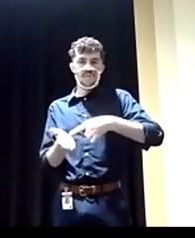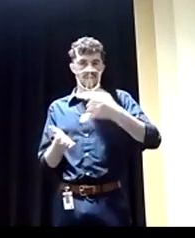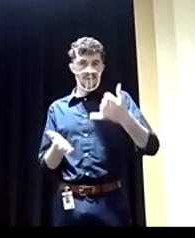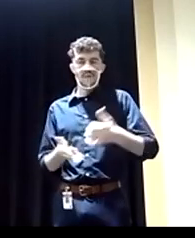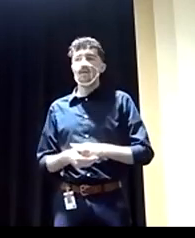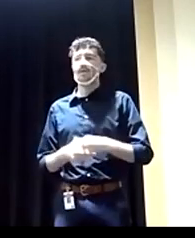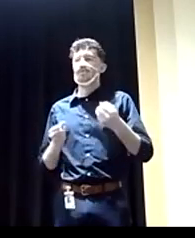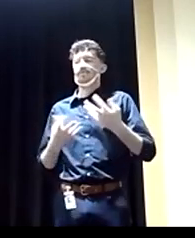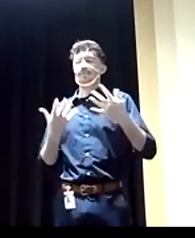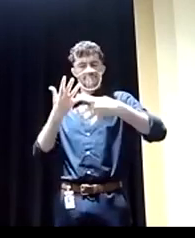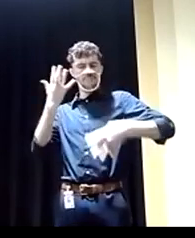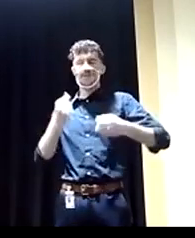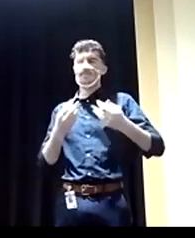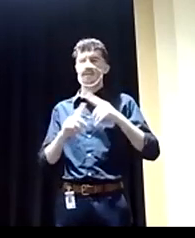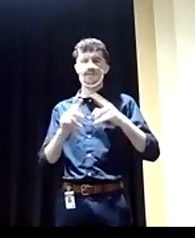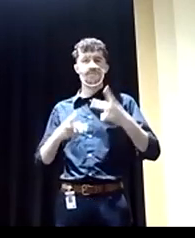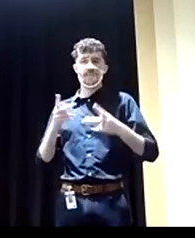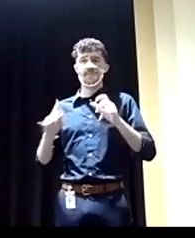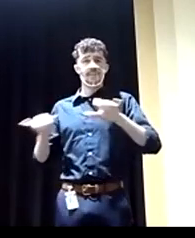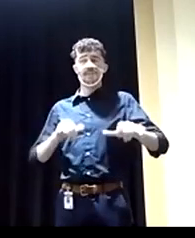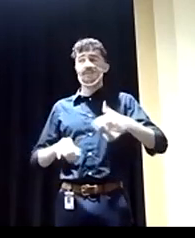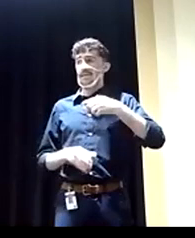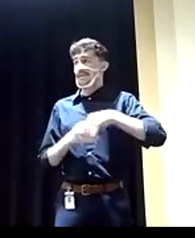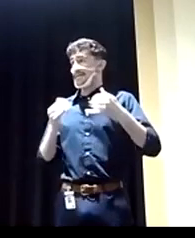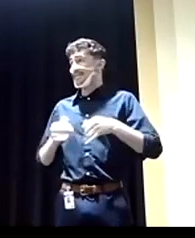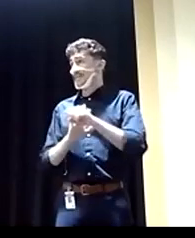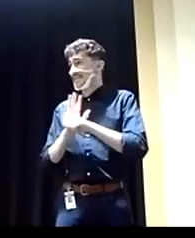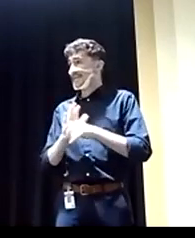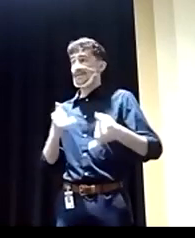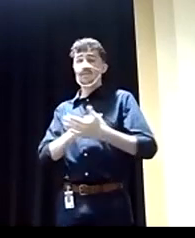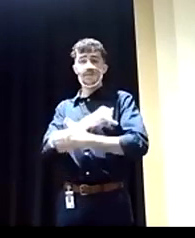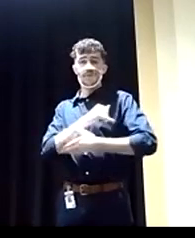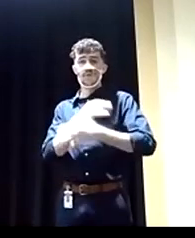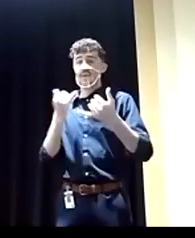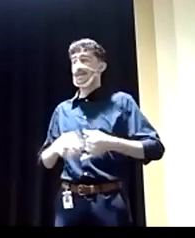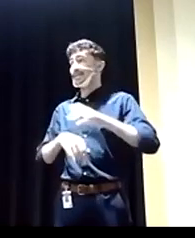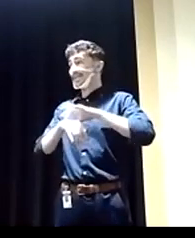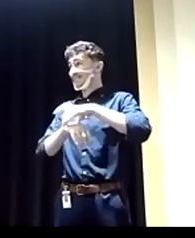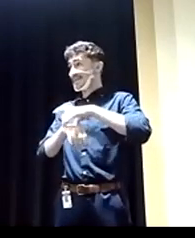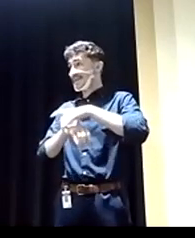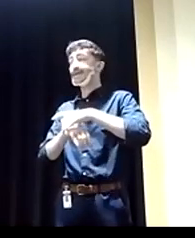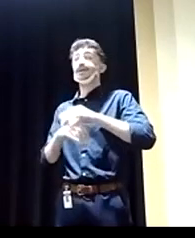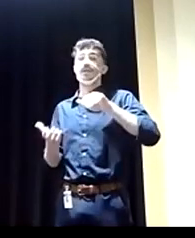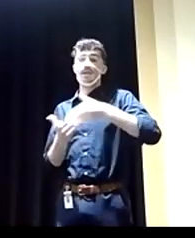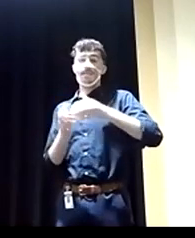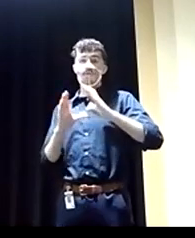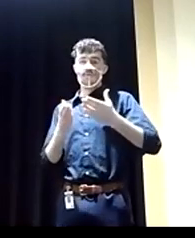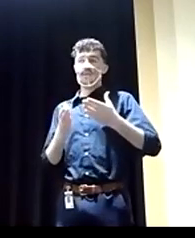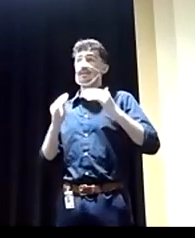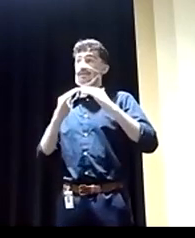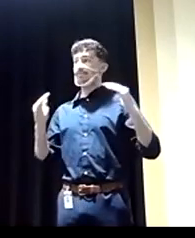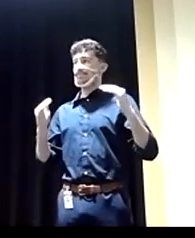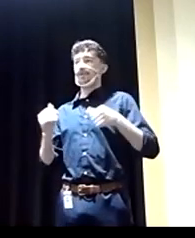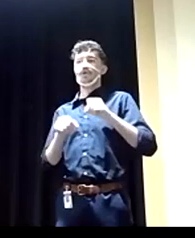there's a million other people like me in this state, and in this country, and on this planet. And the middle class, the working for,